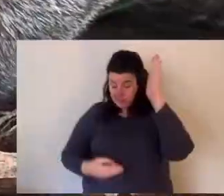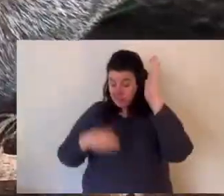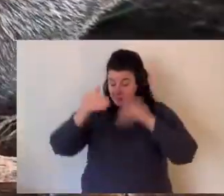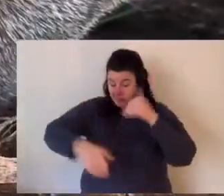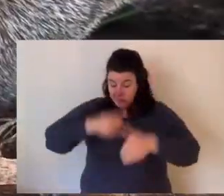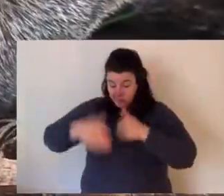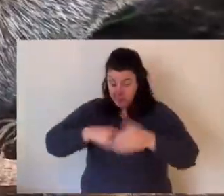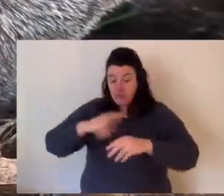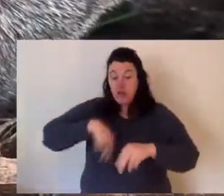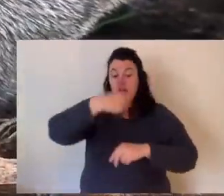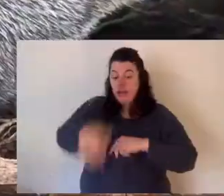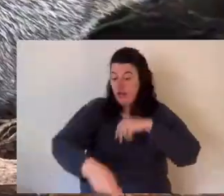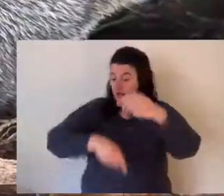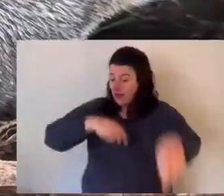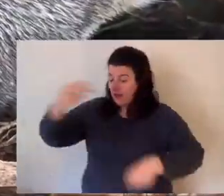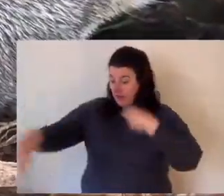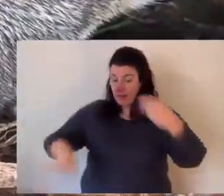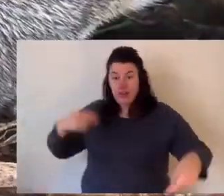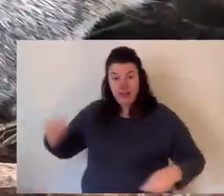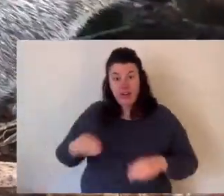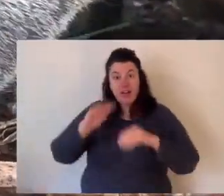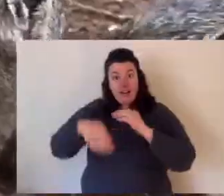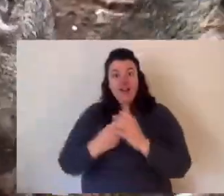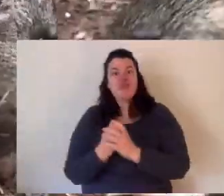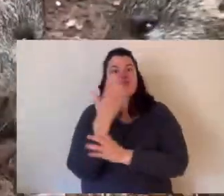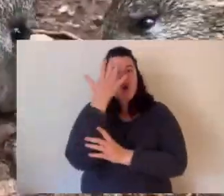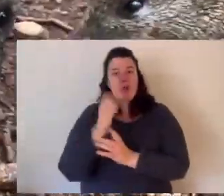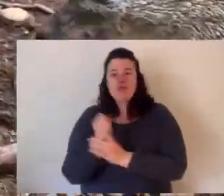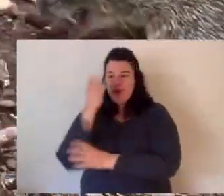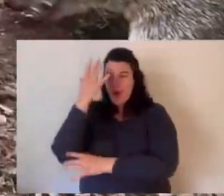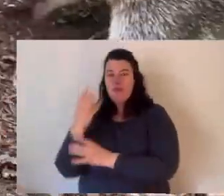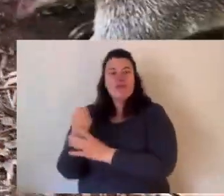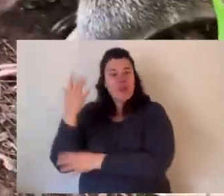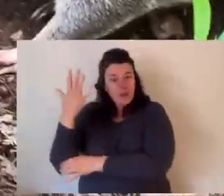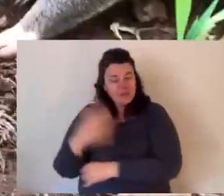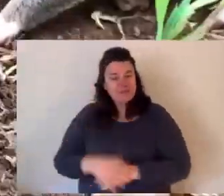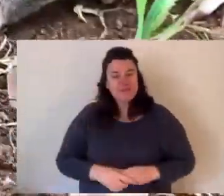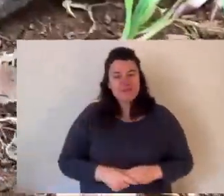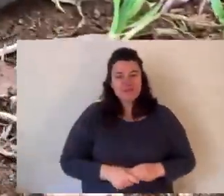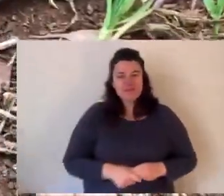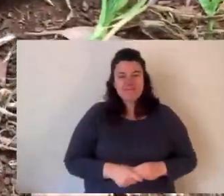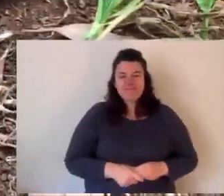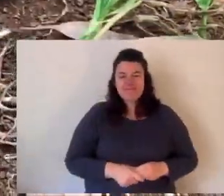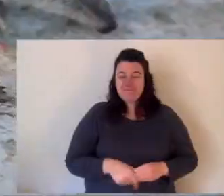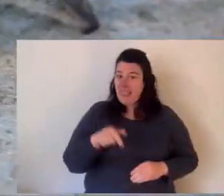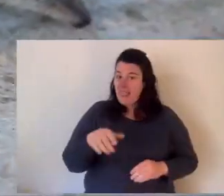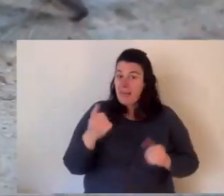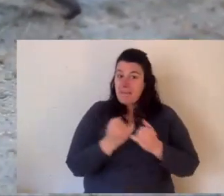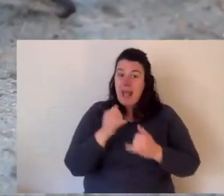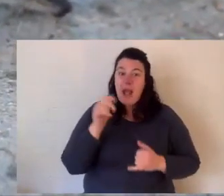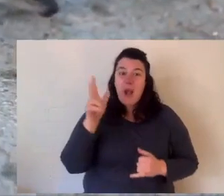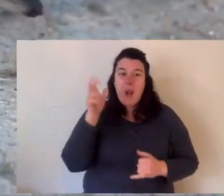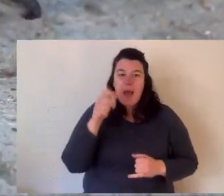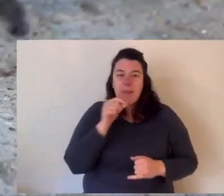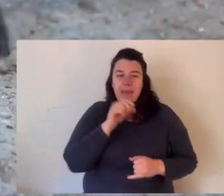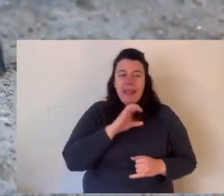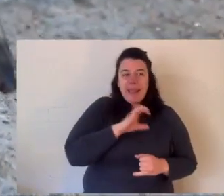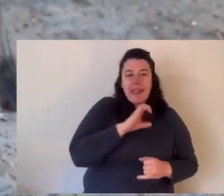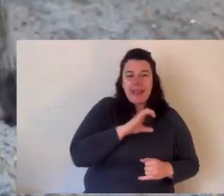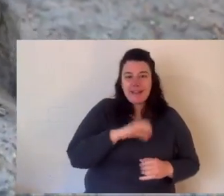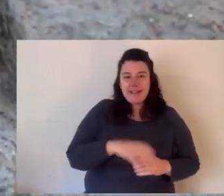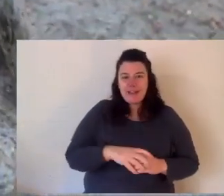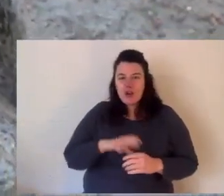Plants drop their seeds, they hit the ground and the bandicoots essentially bury them. They are an essential part of the ecosystem. Bandicoots make numerous